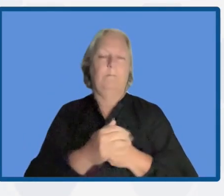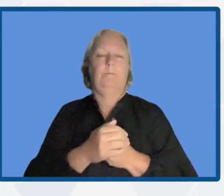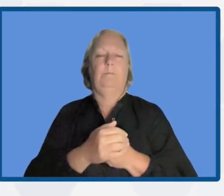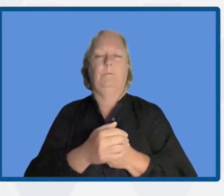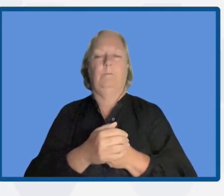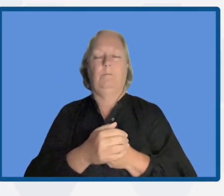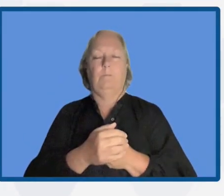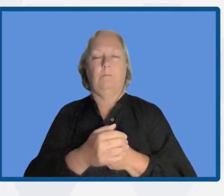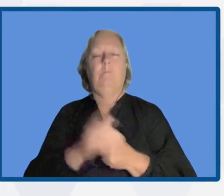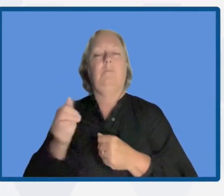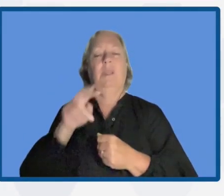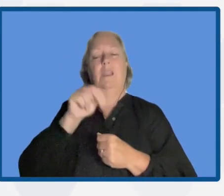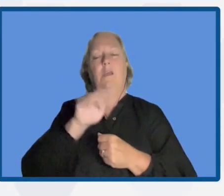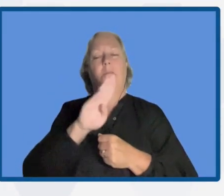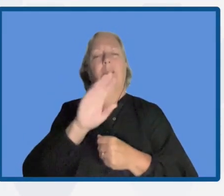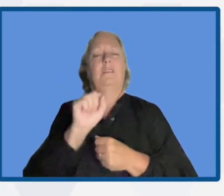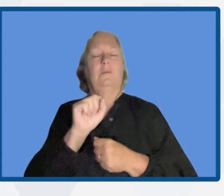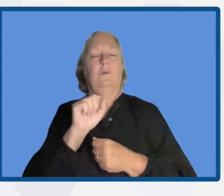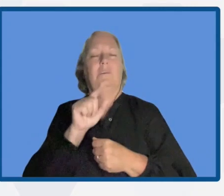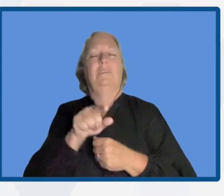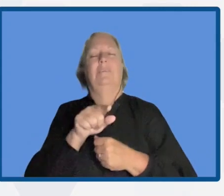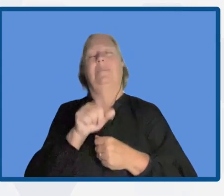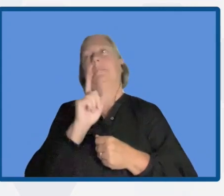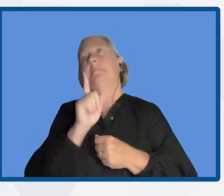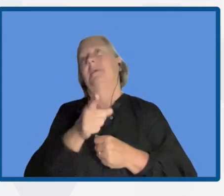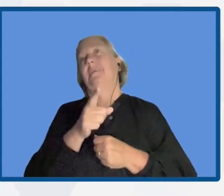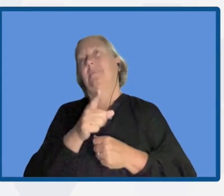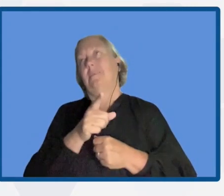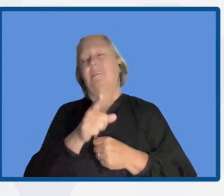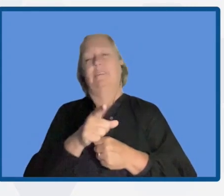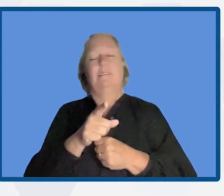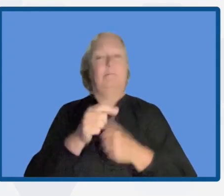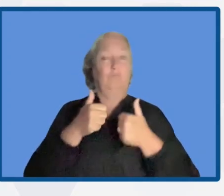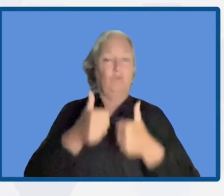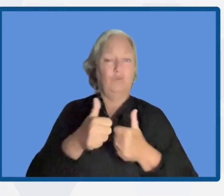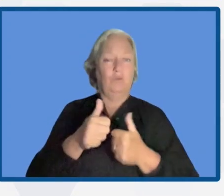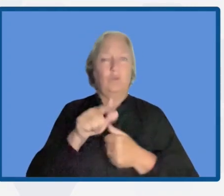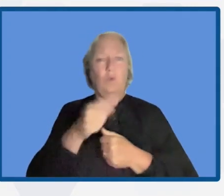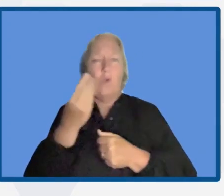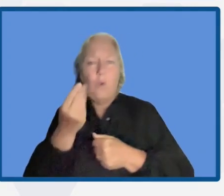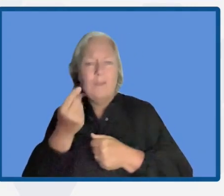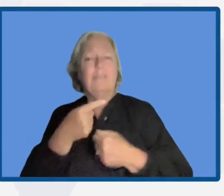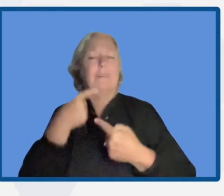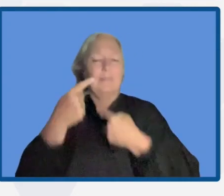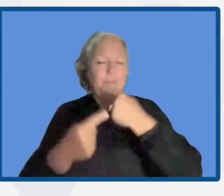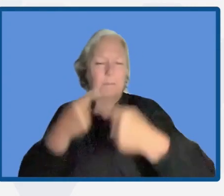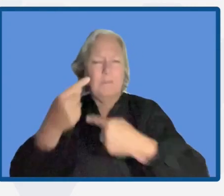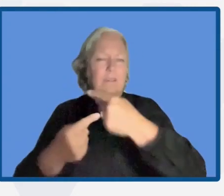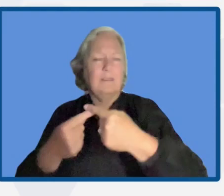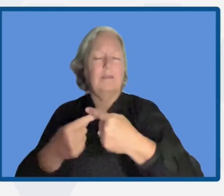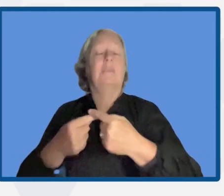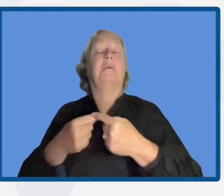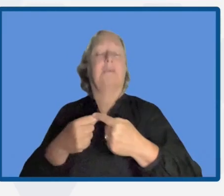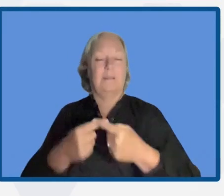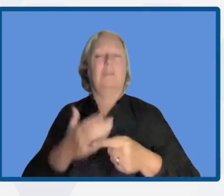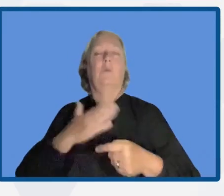nature-based solutions should be seen as cost-effective and sustainable measures for addressing the